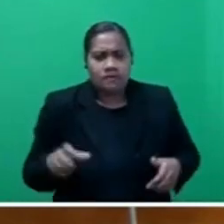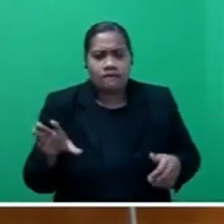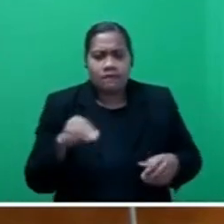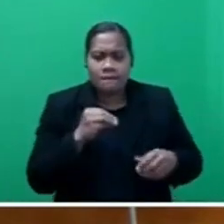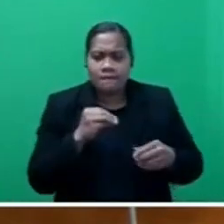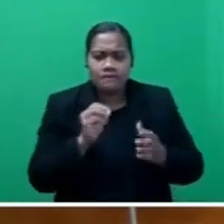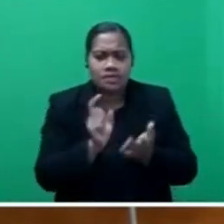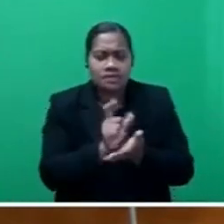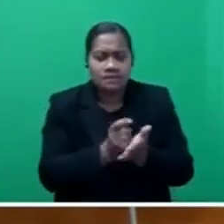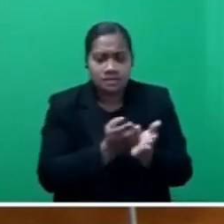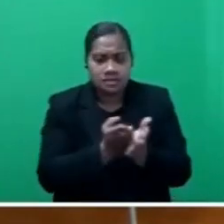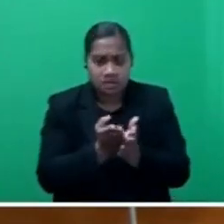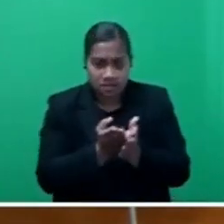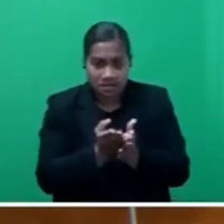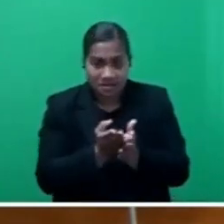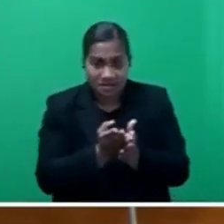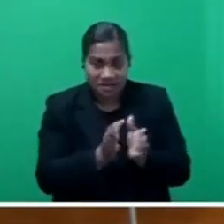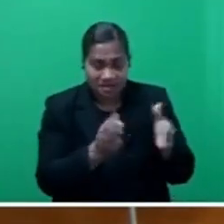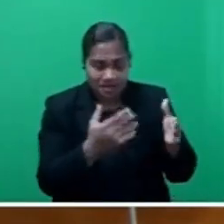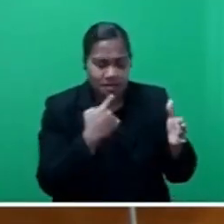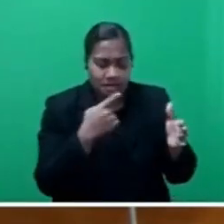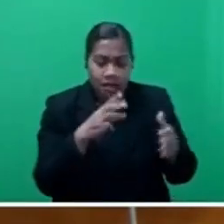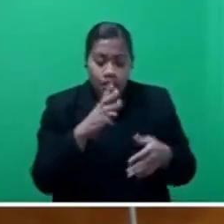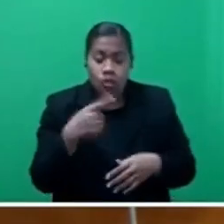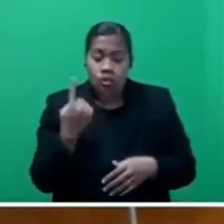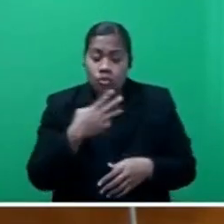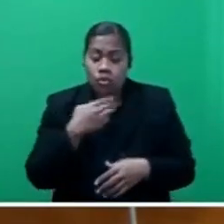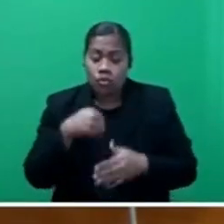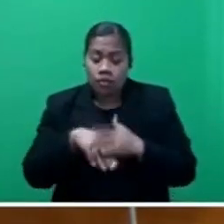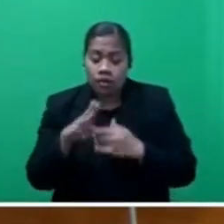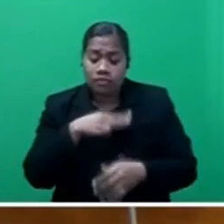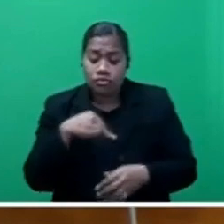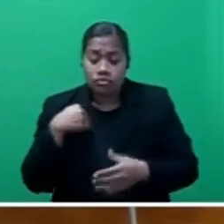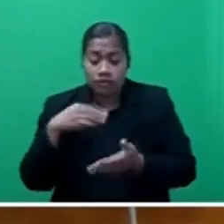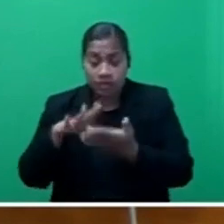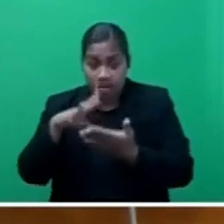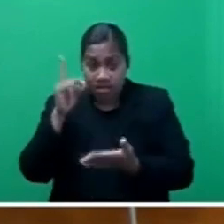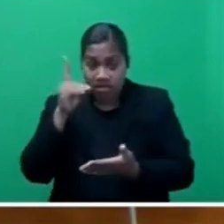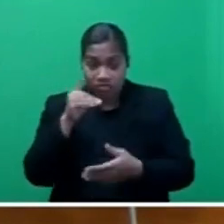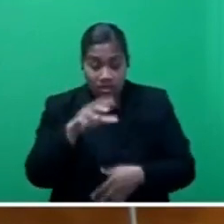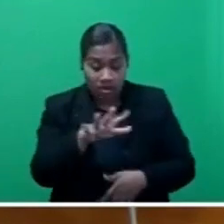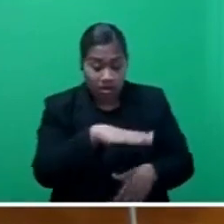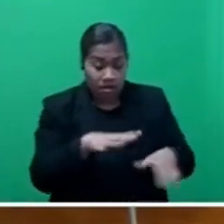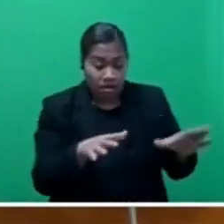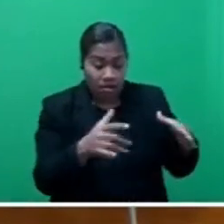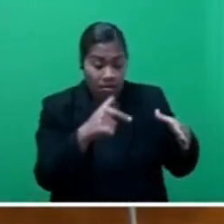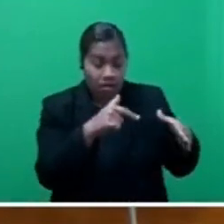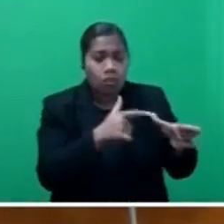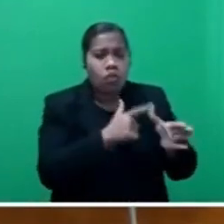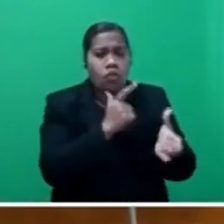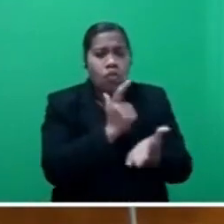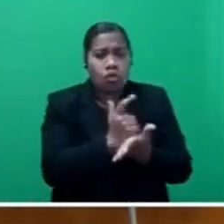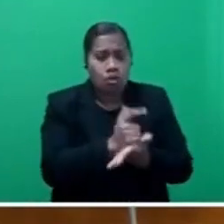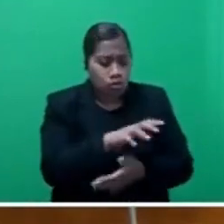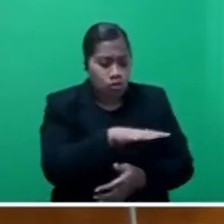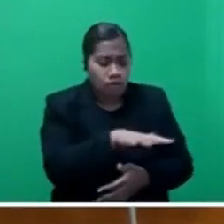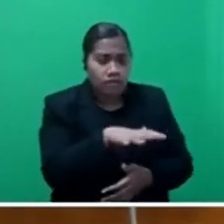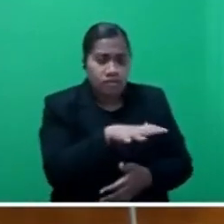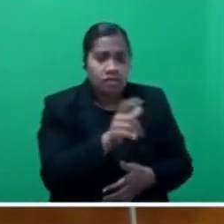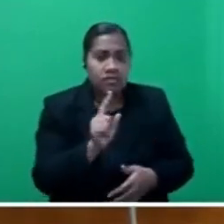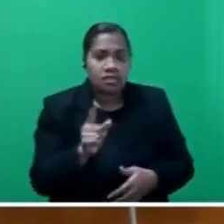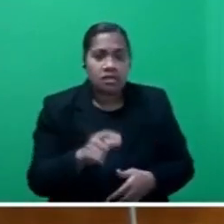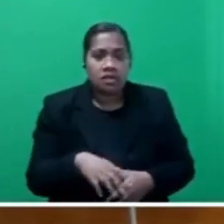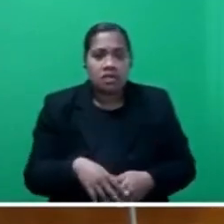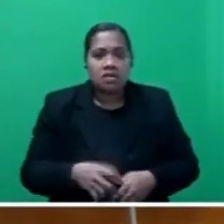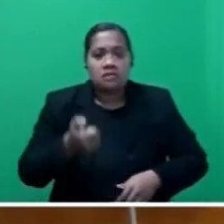say those in the Ministry of Education, Honorable Minister for Education, that a lot of them are sitting on six